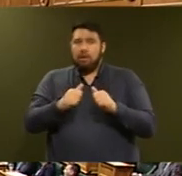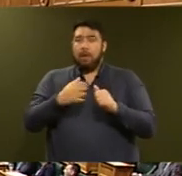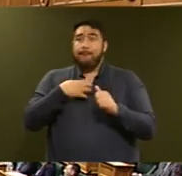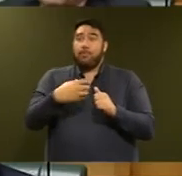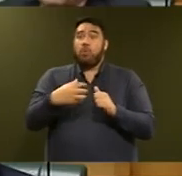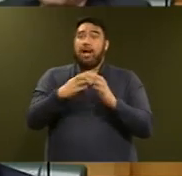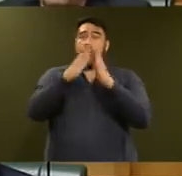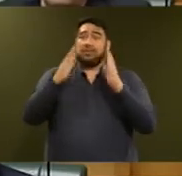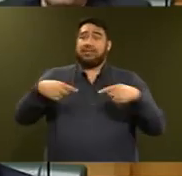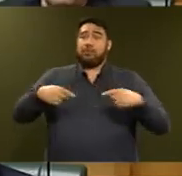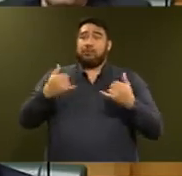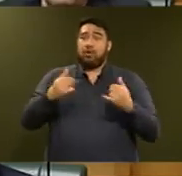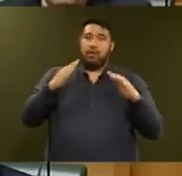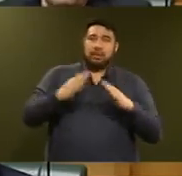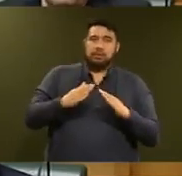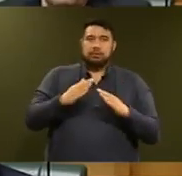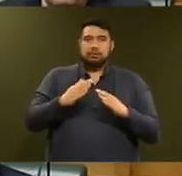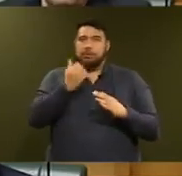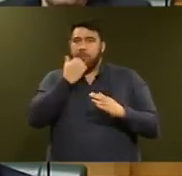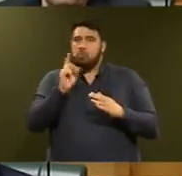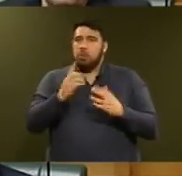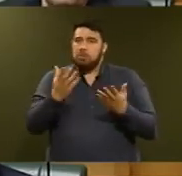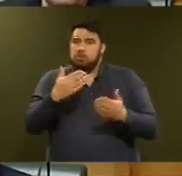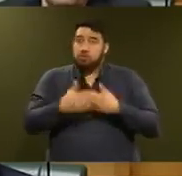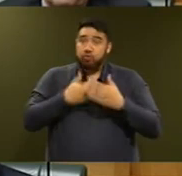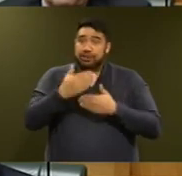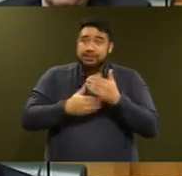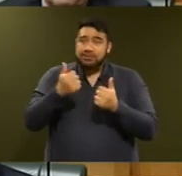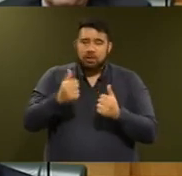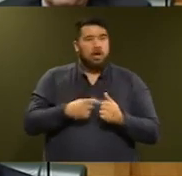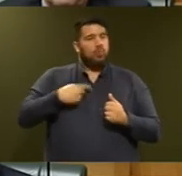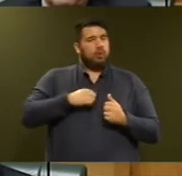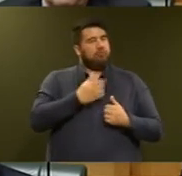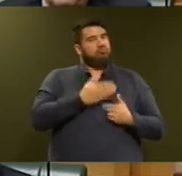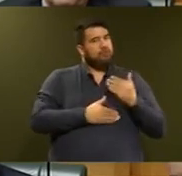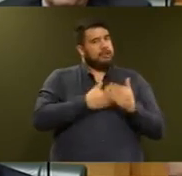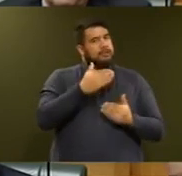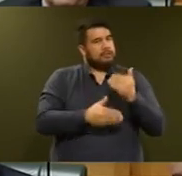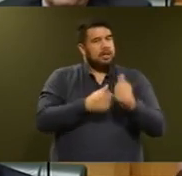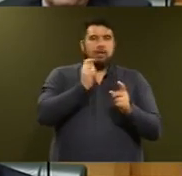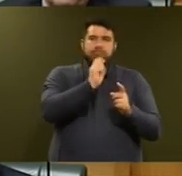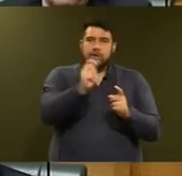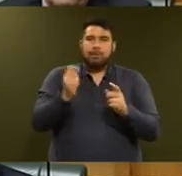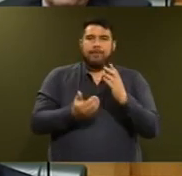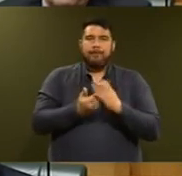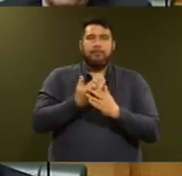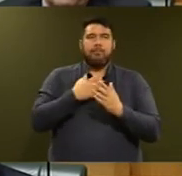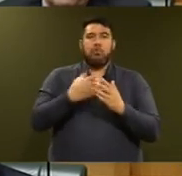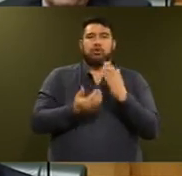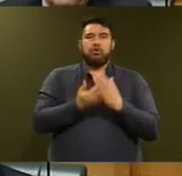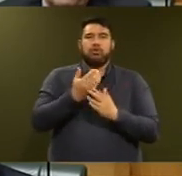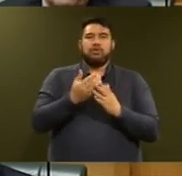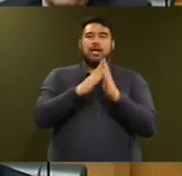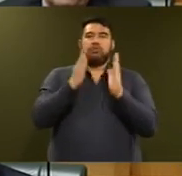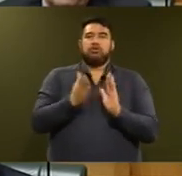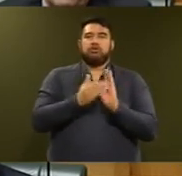Mr Speaker we are making very good progress building more public housing. Housing New Zealand built